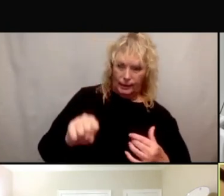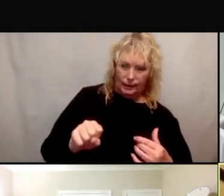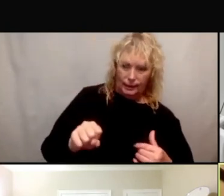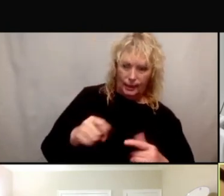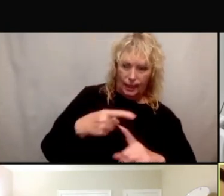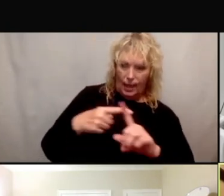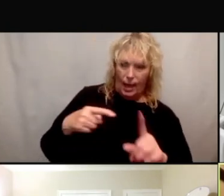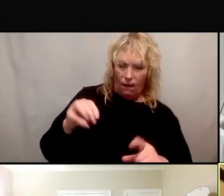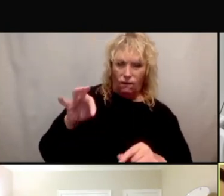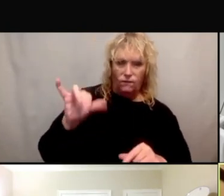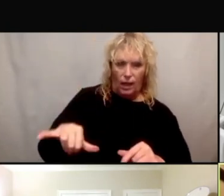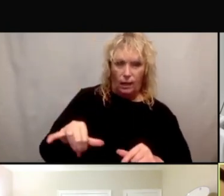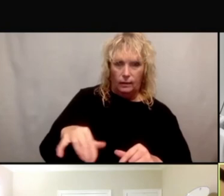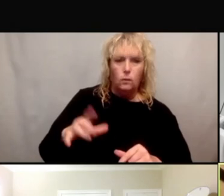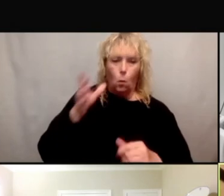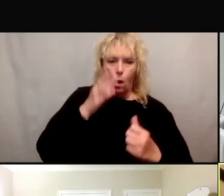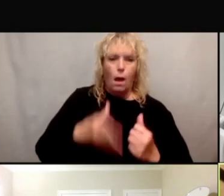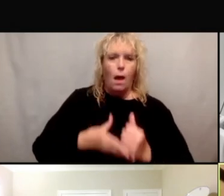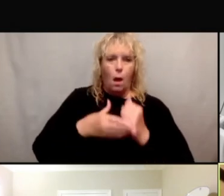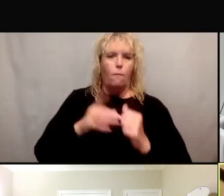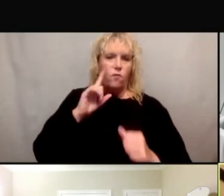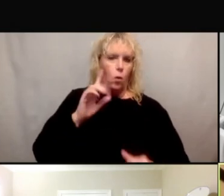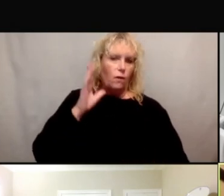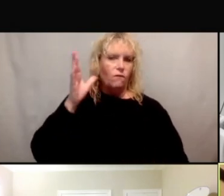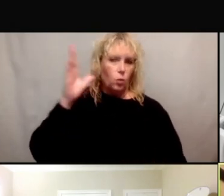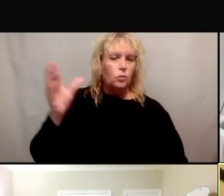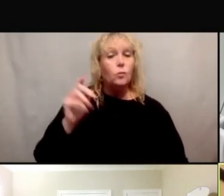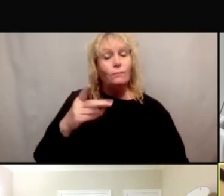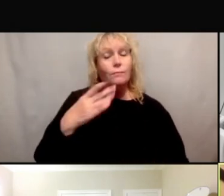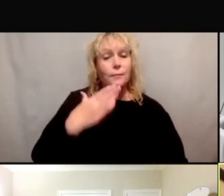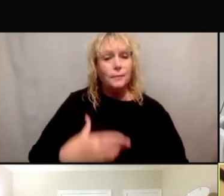for clinical trials in the future. So thank you.